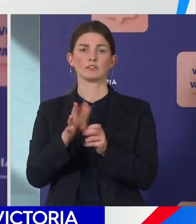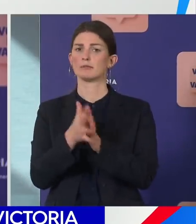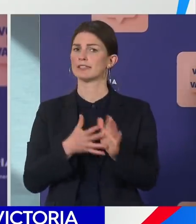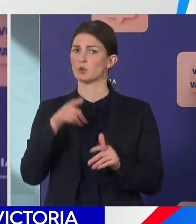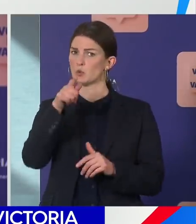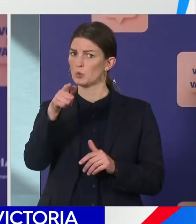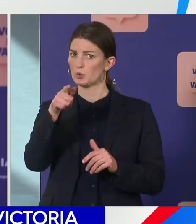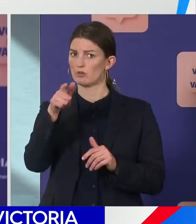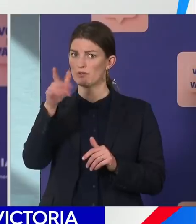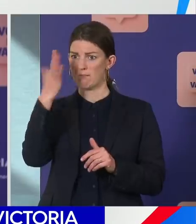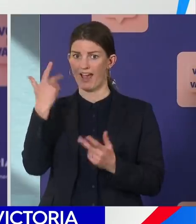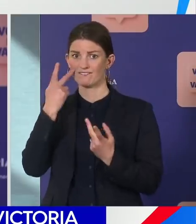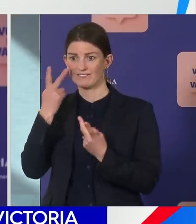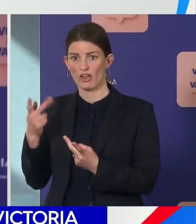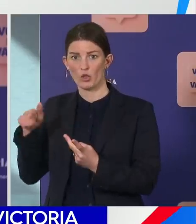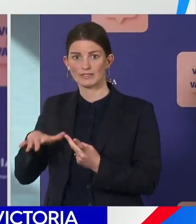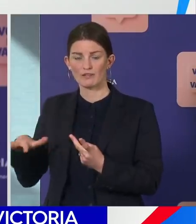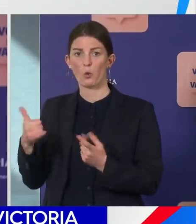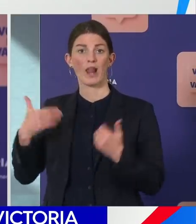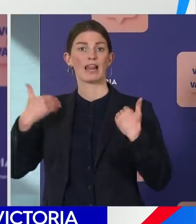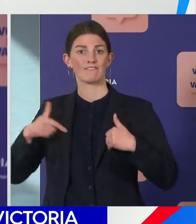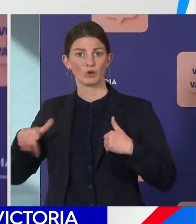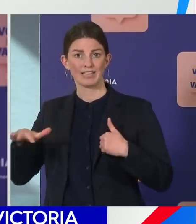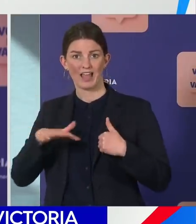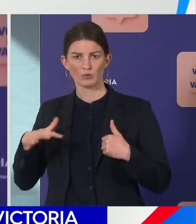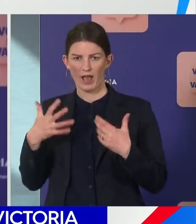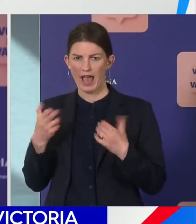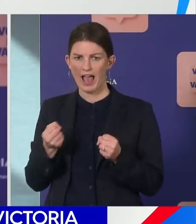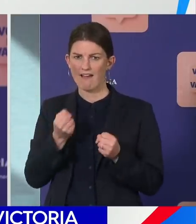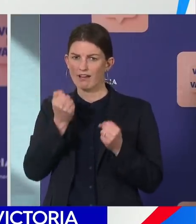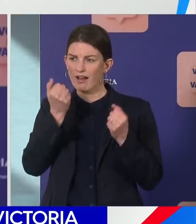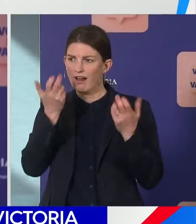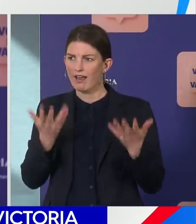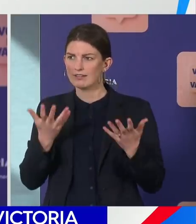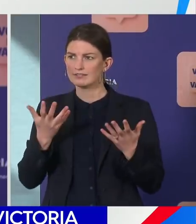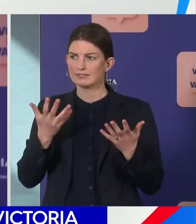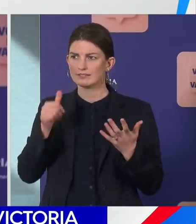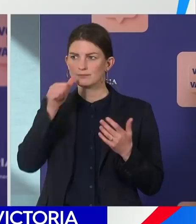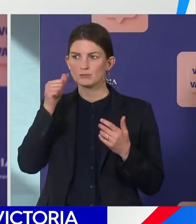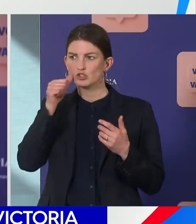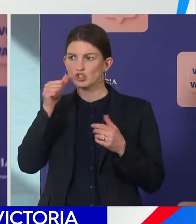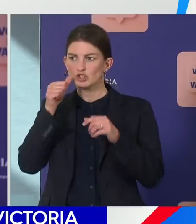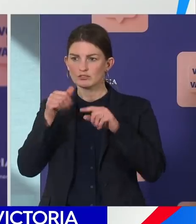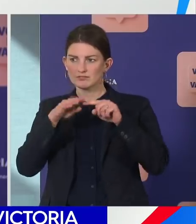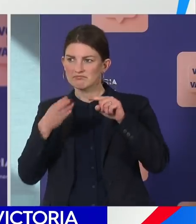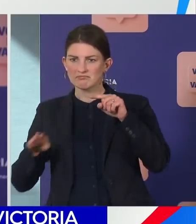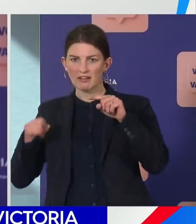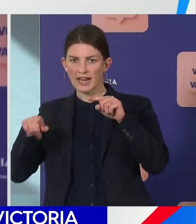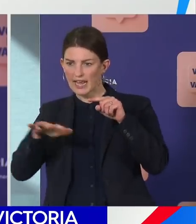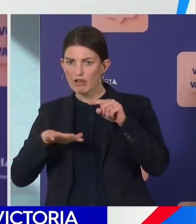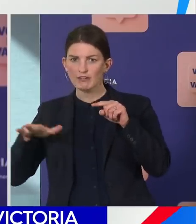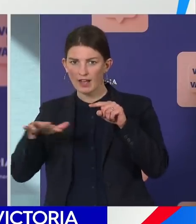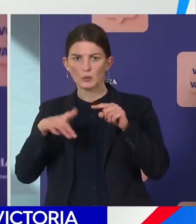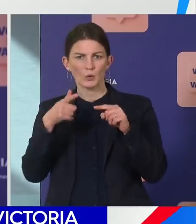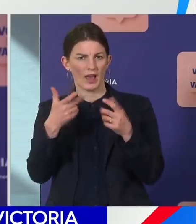you've been in those suburbs or in those suburbs and have displayed even the slightest symptoms of COVID-19, you need